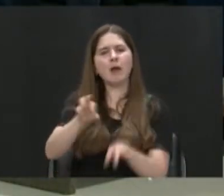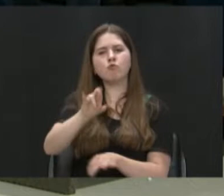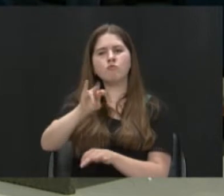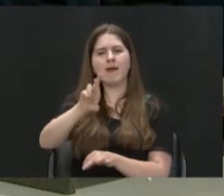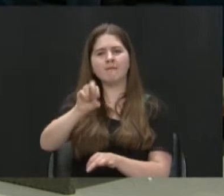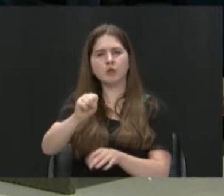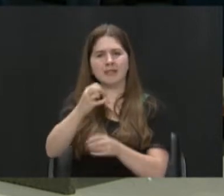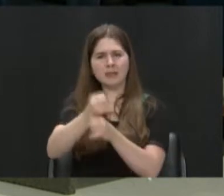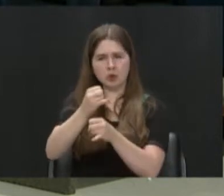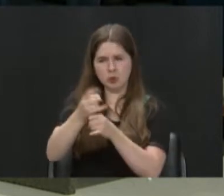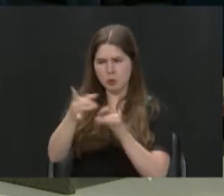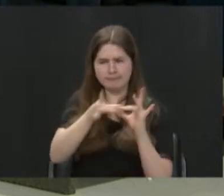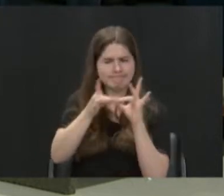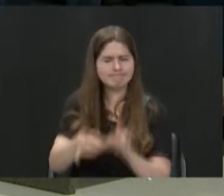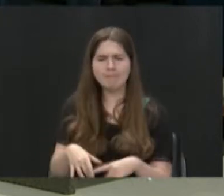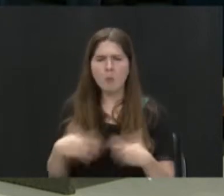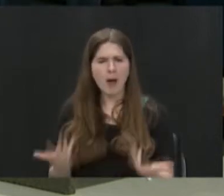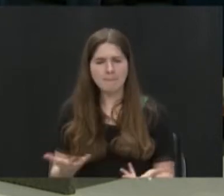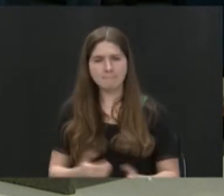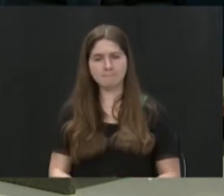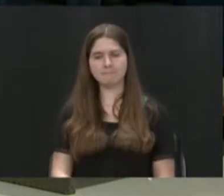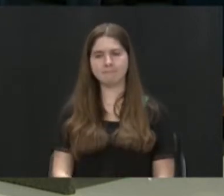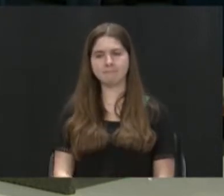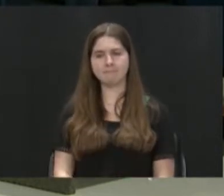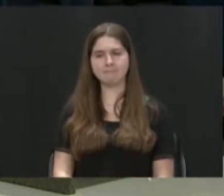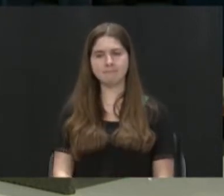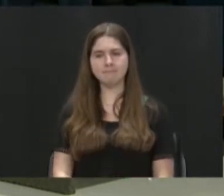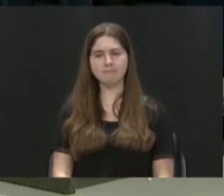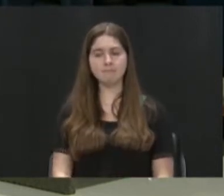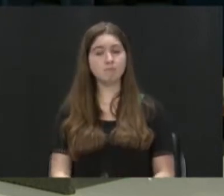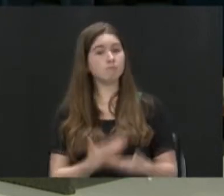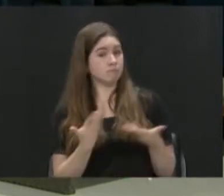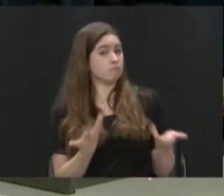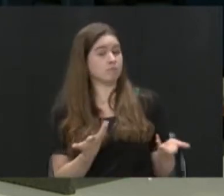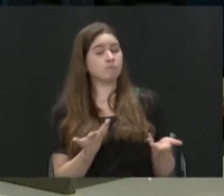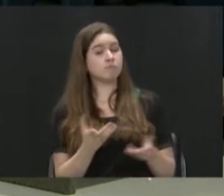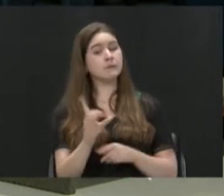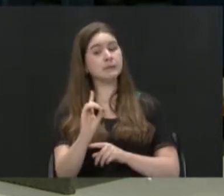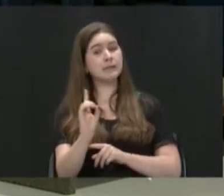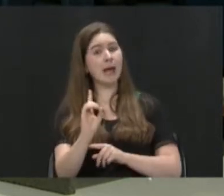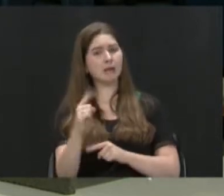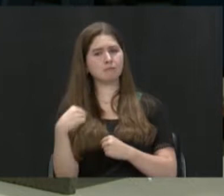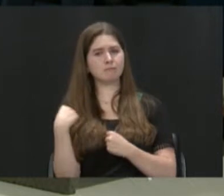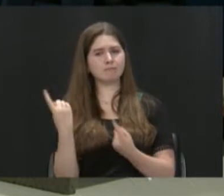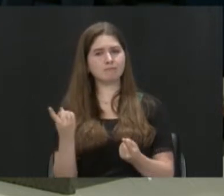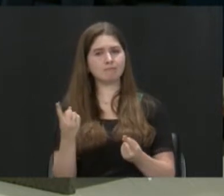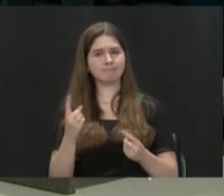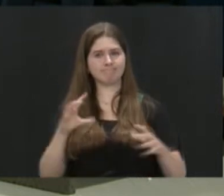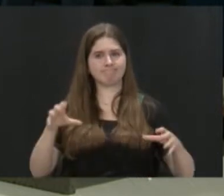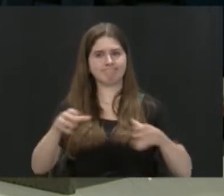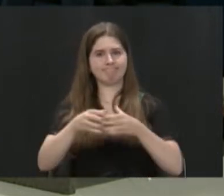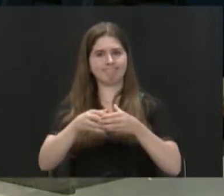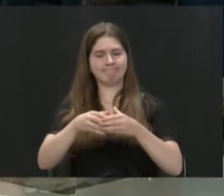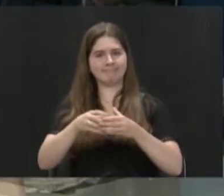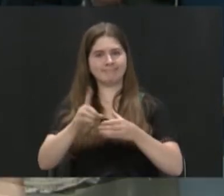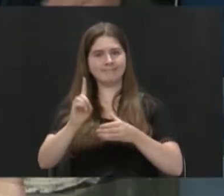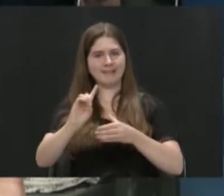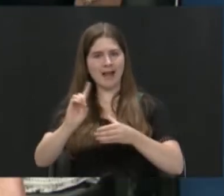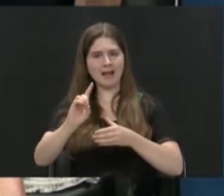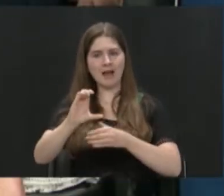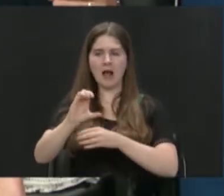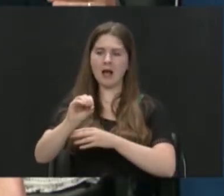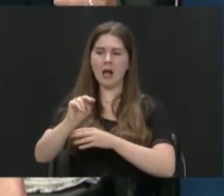to the rivers? Yeah. I think Dayton has always been a confluence, like you said, even before Dayton was Dayton.